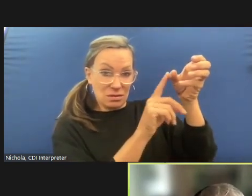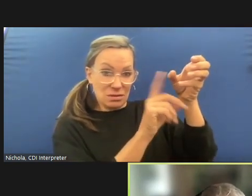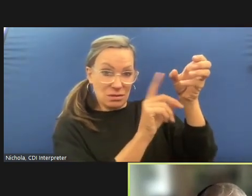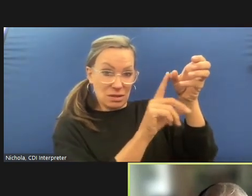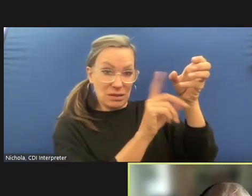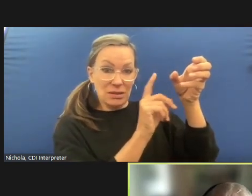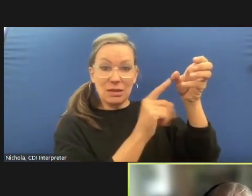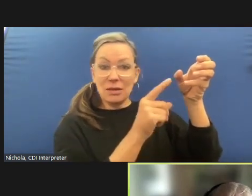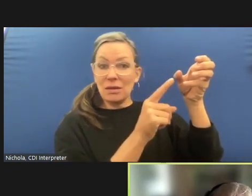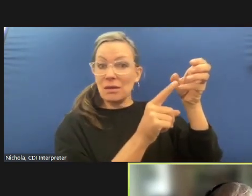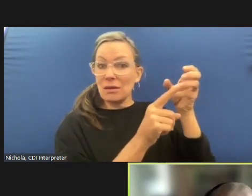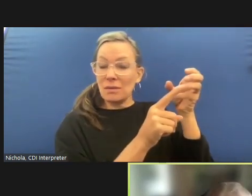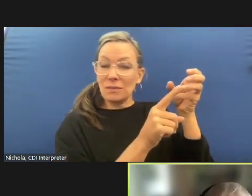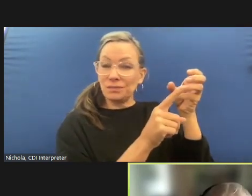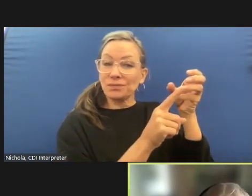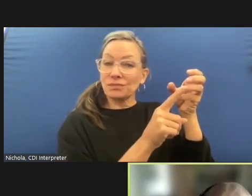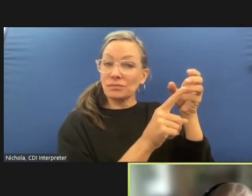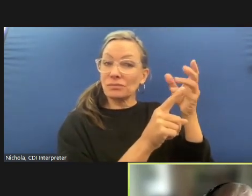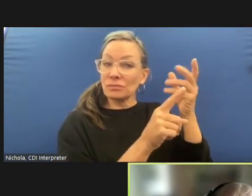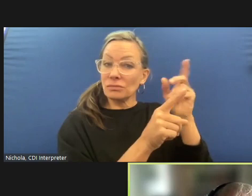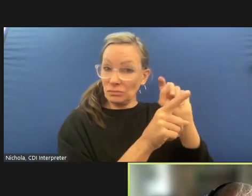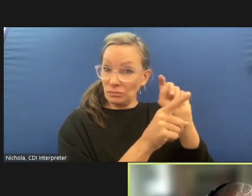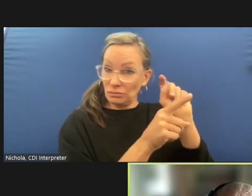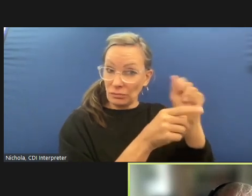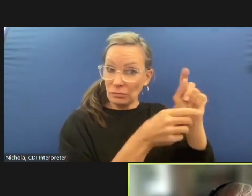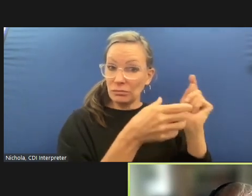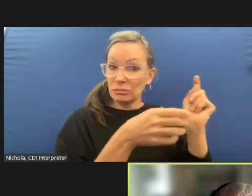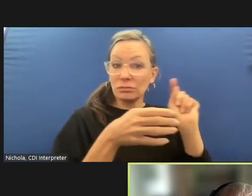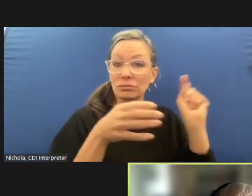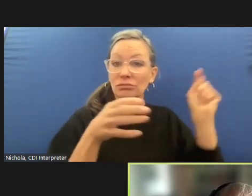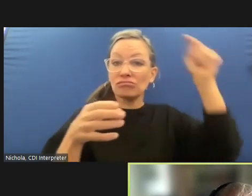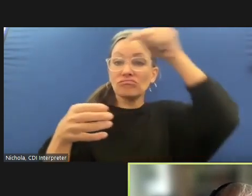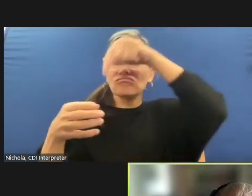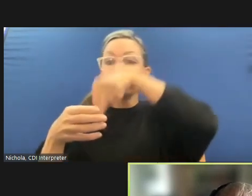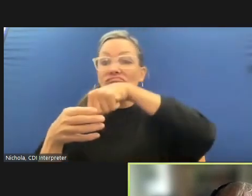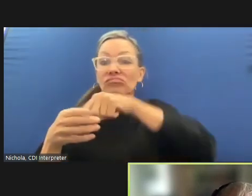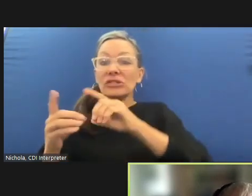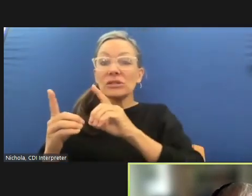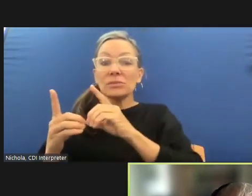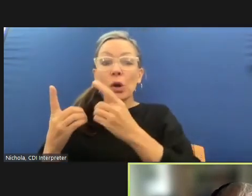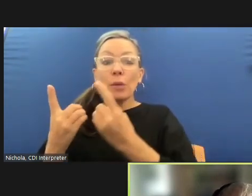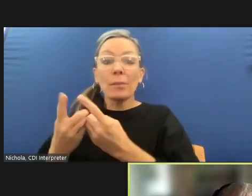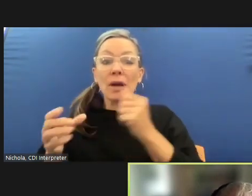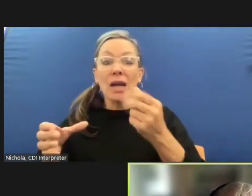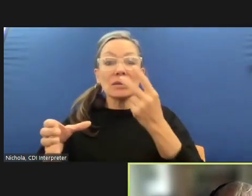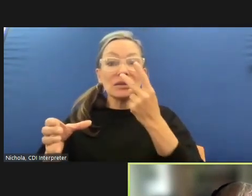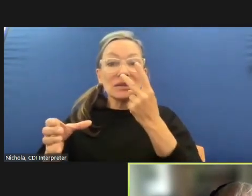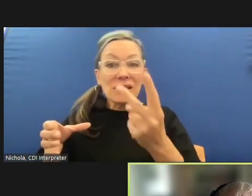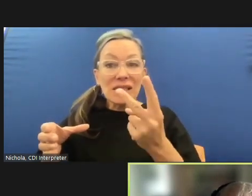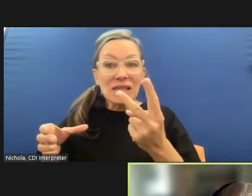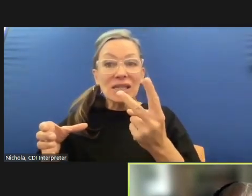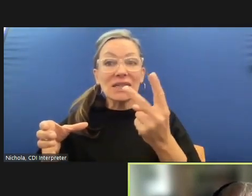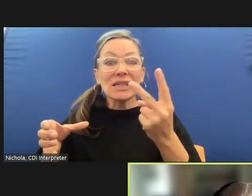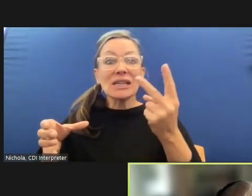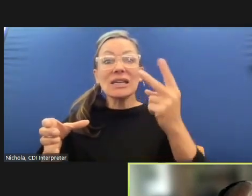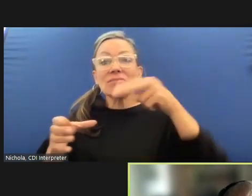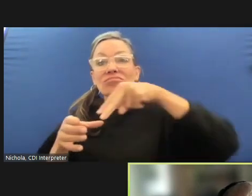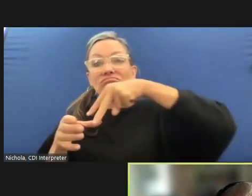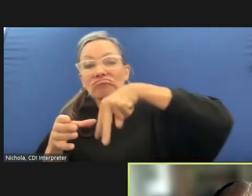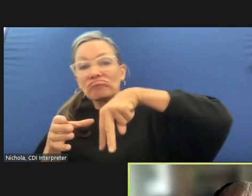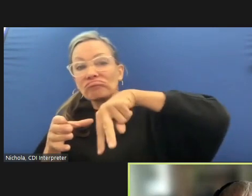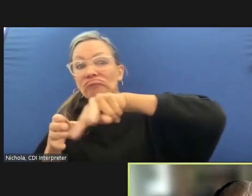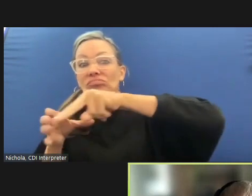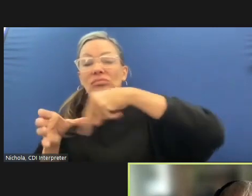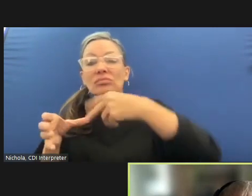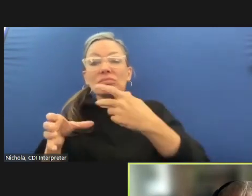there are good or bad things that uh affect the actions of the sheriff's department